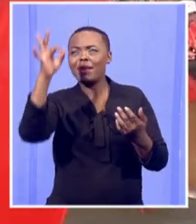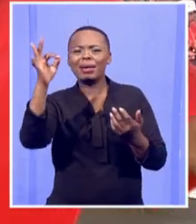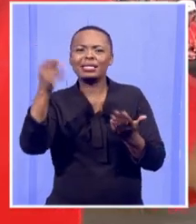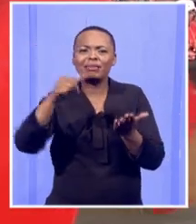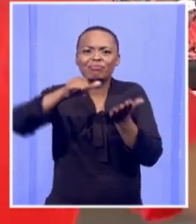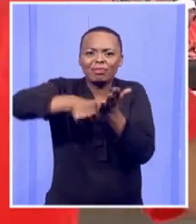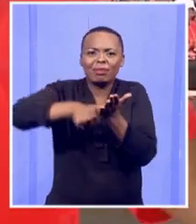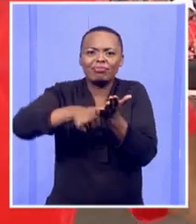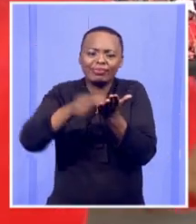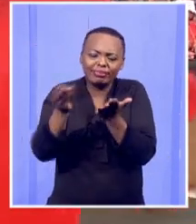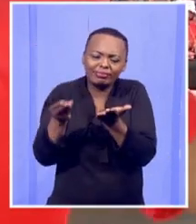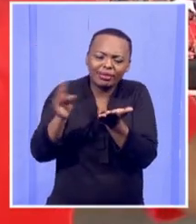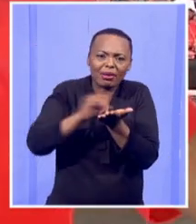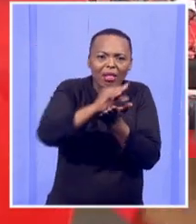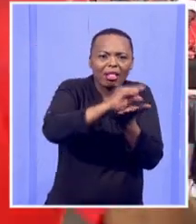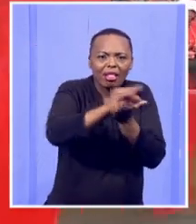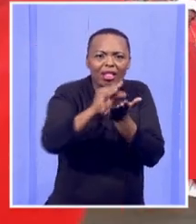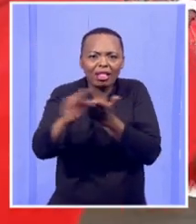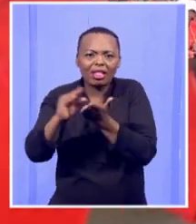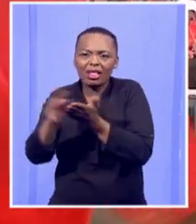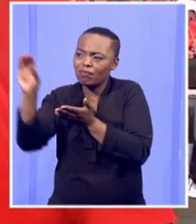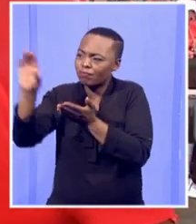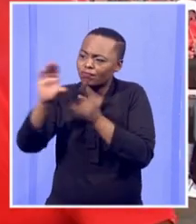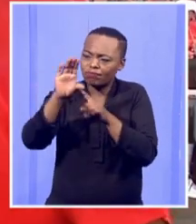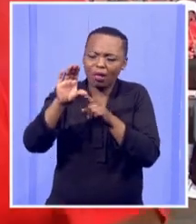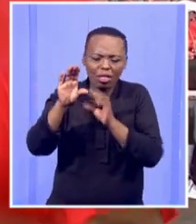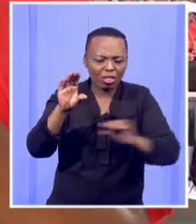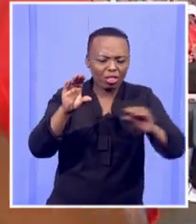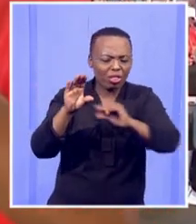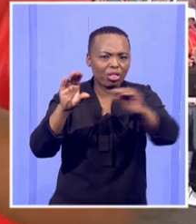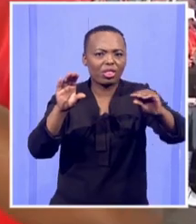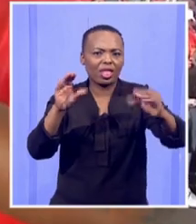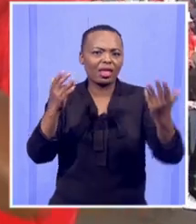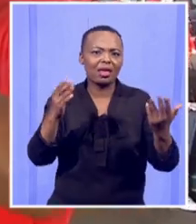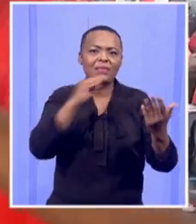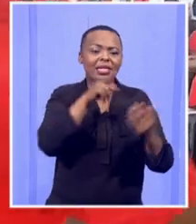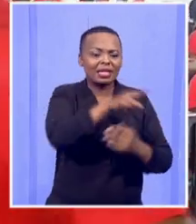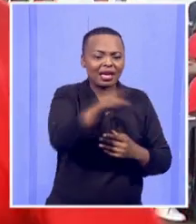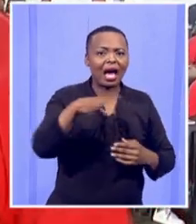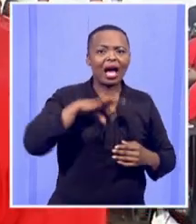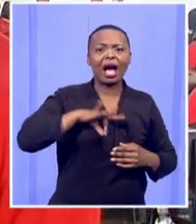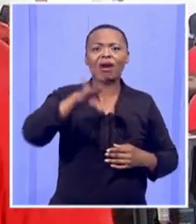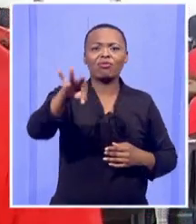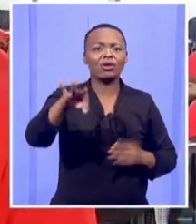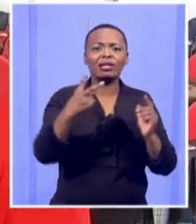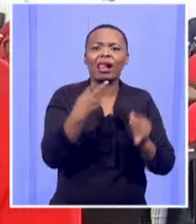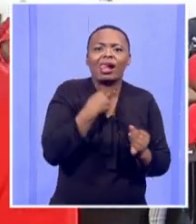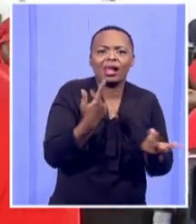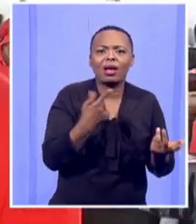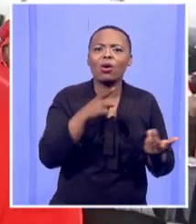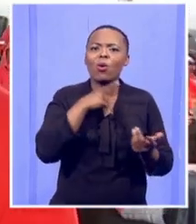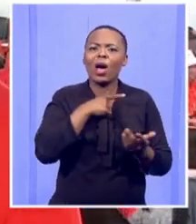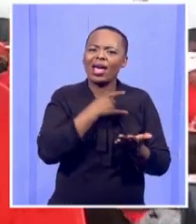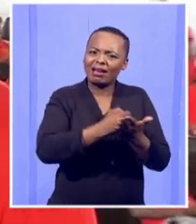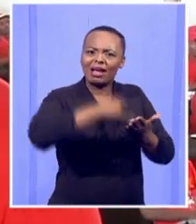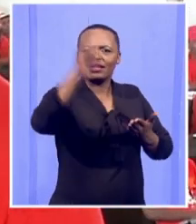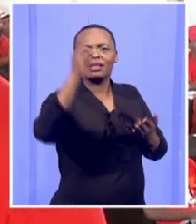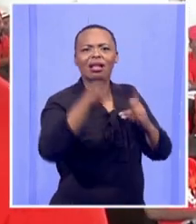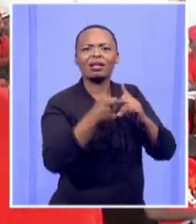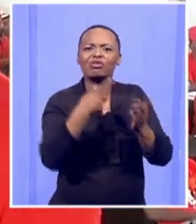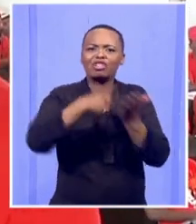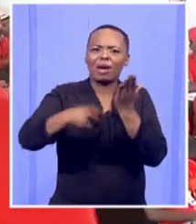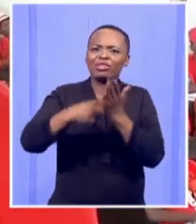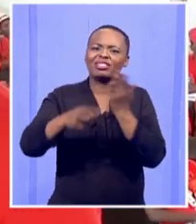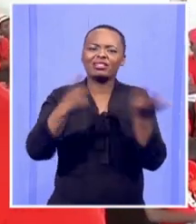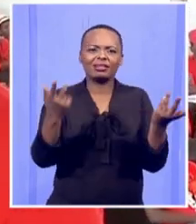social grants. It's a demonstration they cannot afford to pay. So why don't you write off those debts? These are some of the things that will go